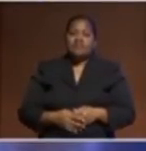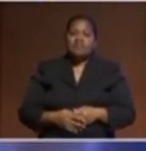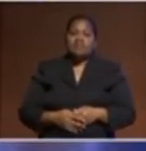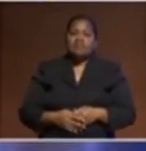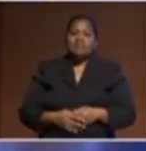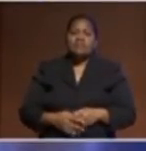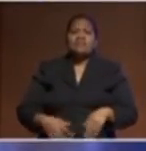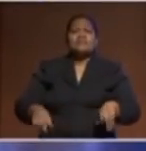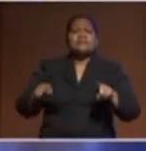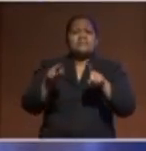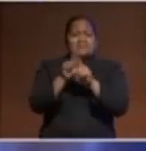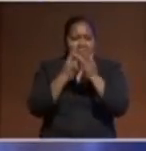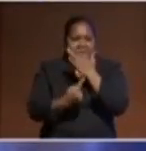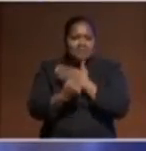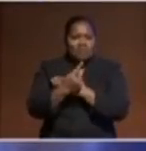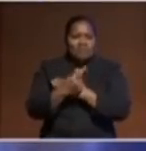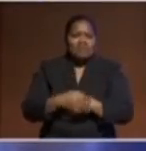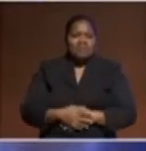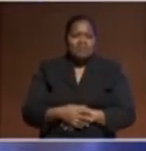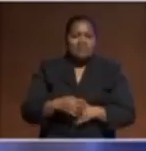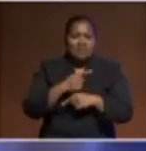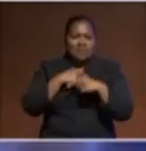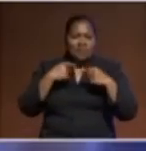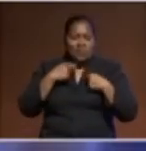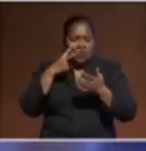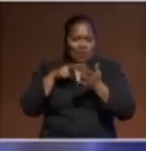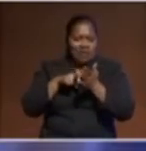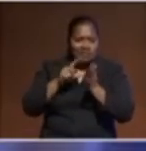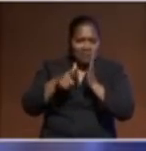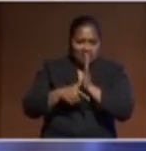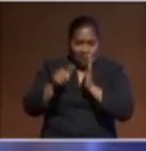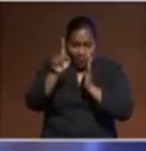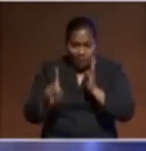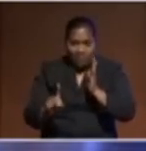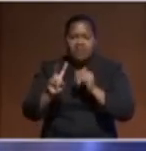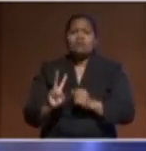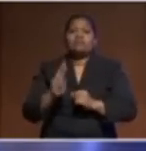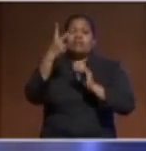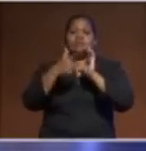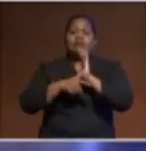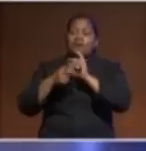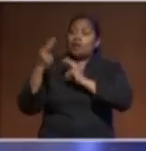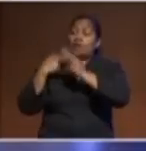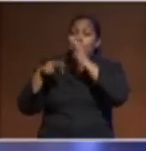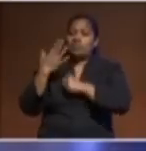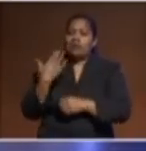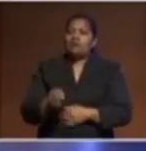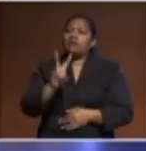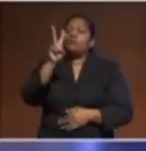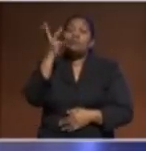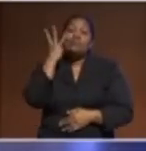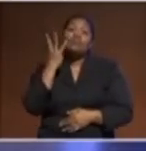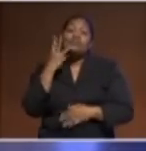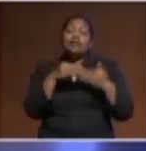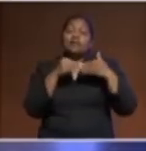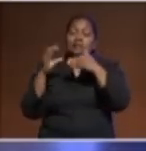the moment and the celebration today. For the second time in our history, we have two women leaders in the Forum family.